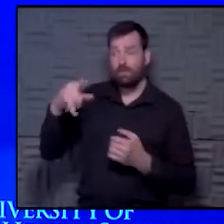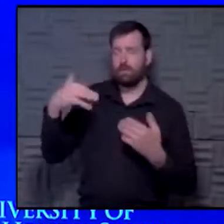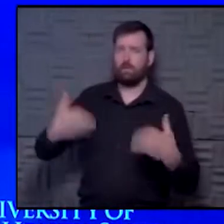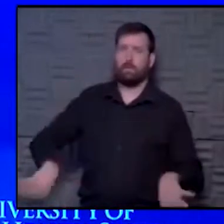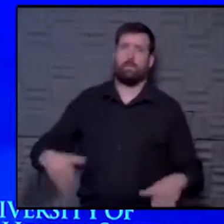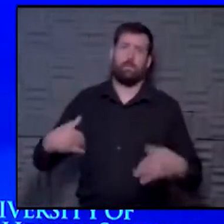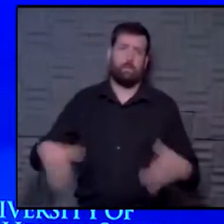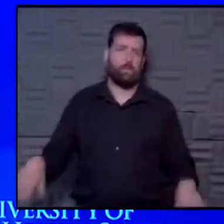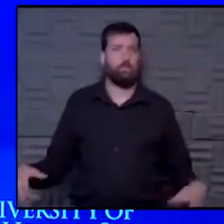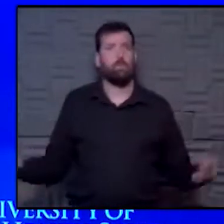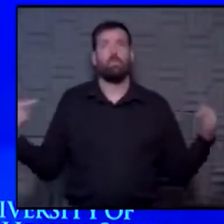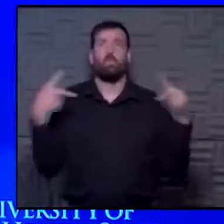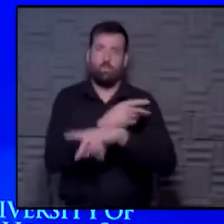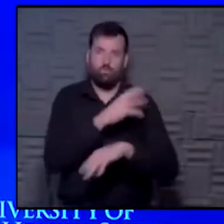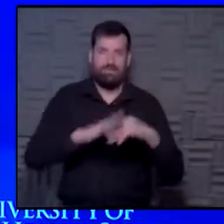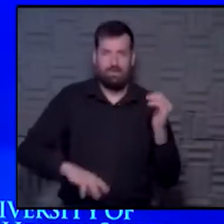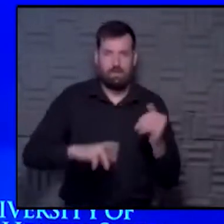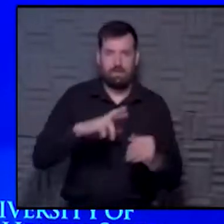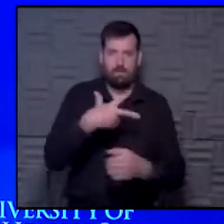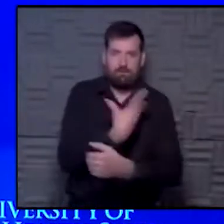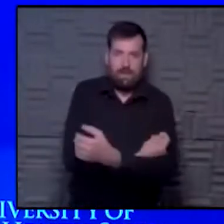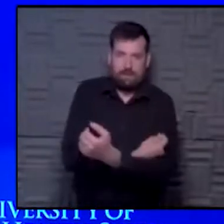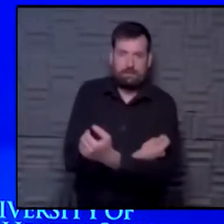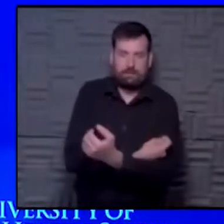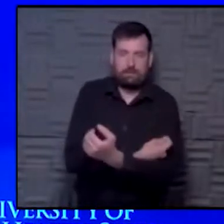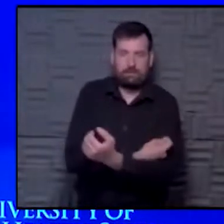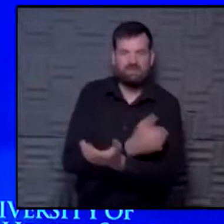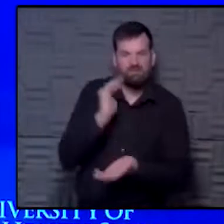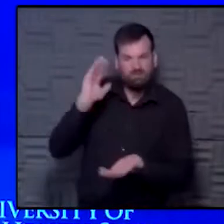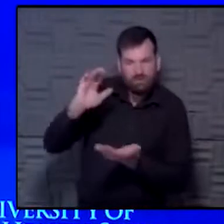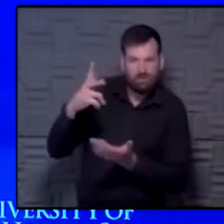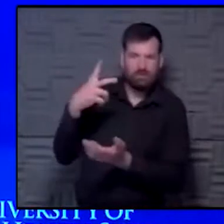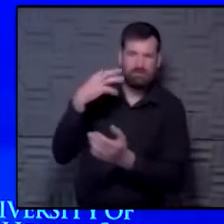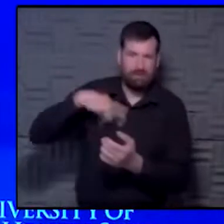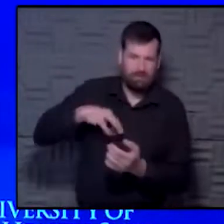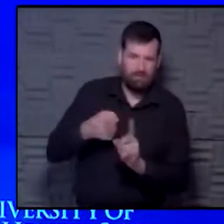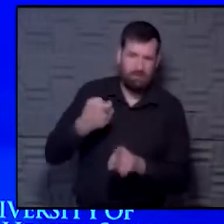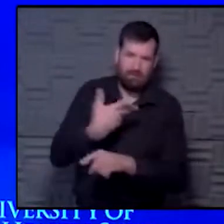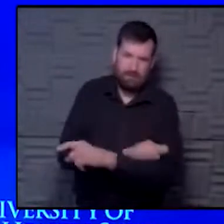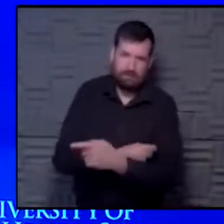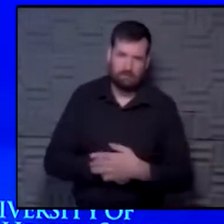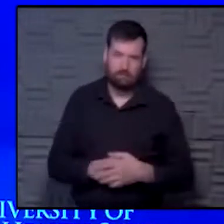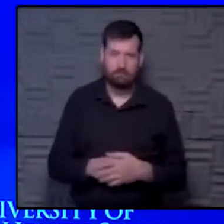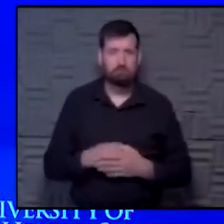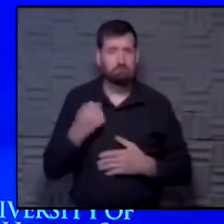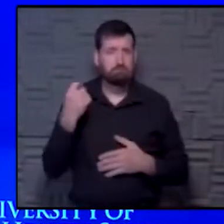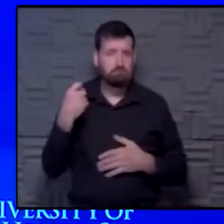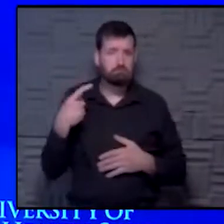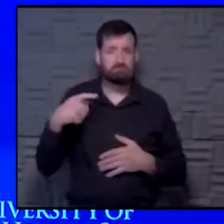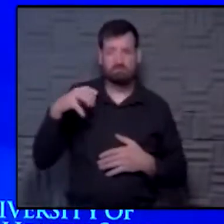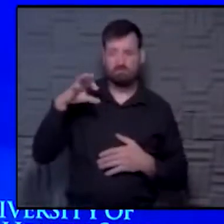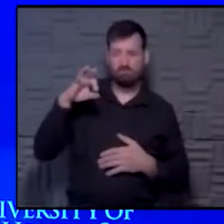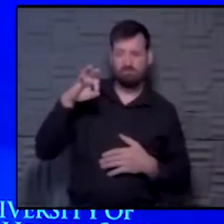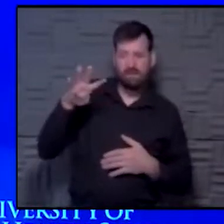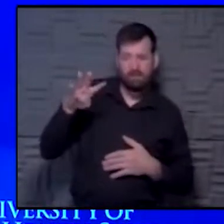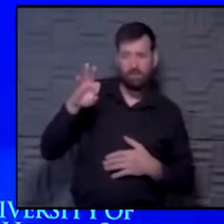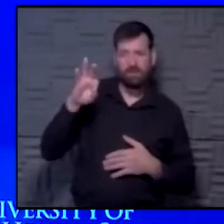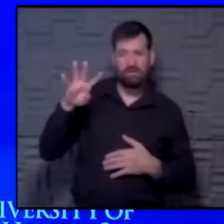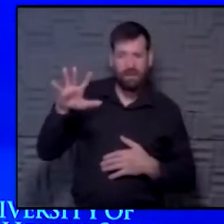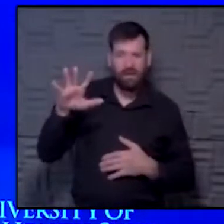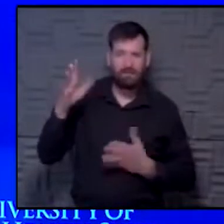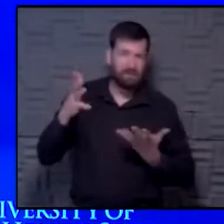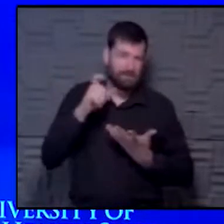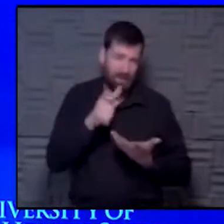outweighs the risk of a reduced benefit from the vaccine. So while it might not be 94% 95% as